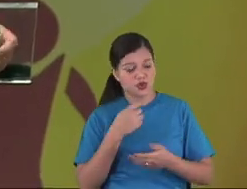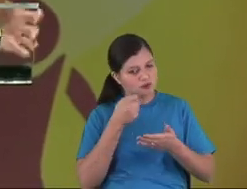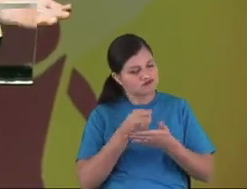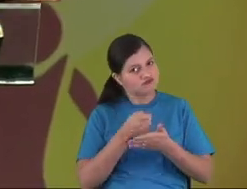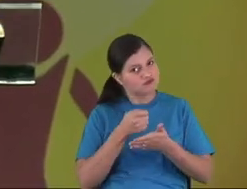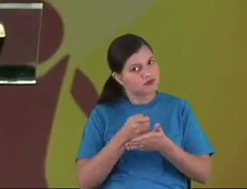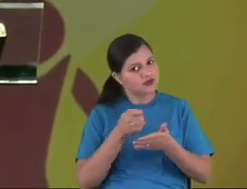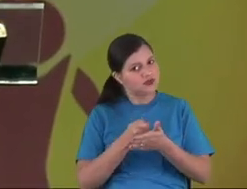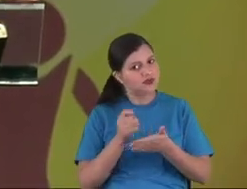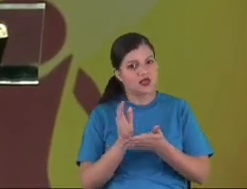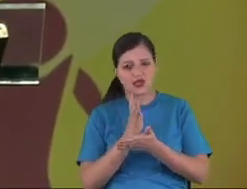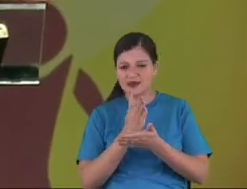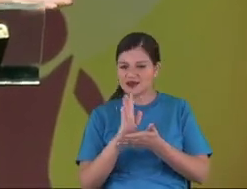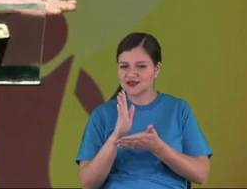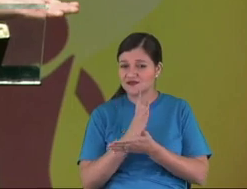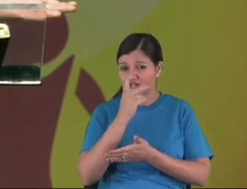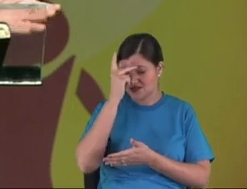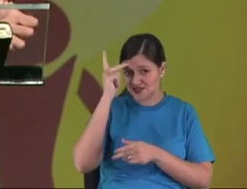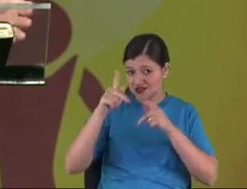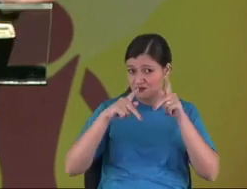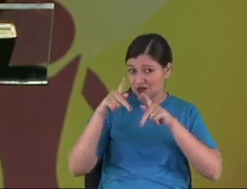That's the reason that we teach them.